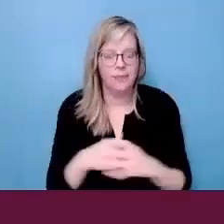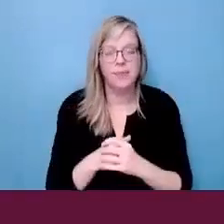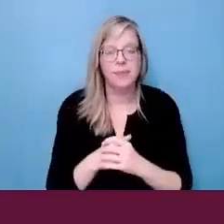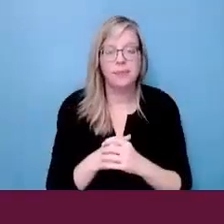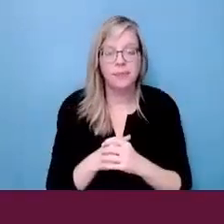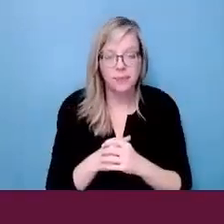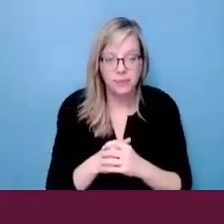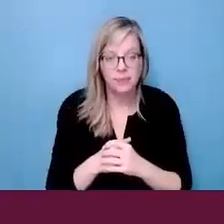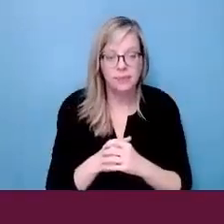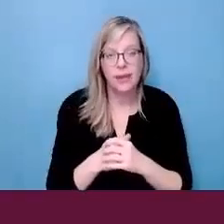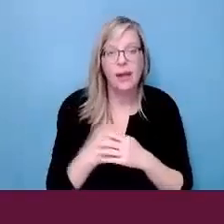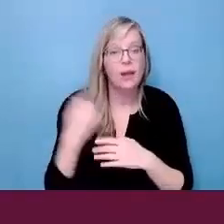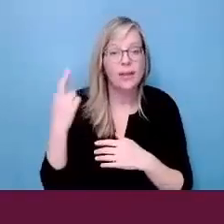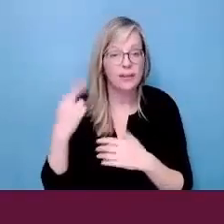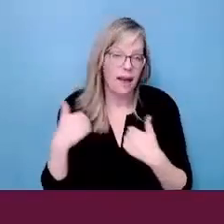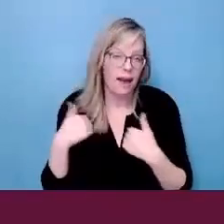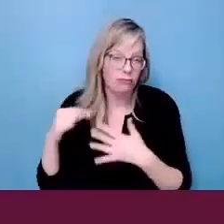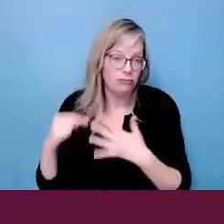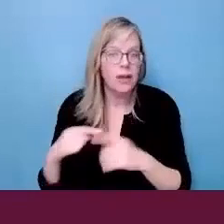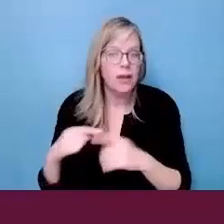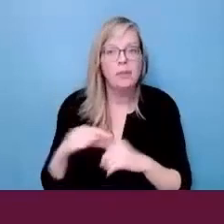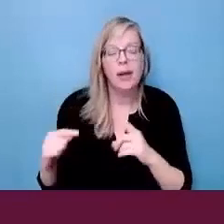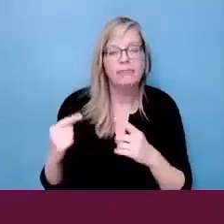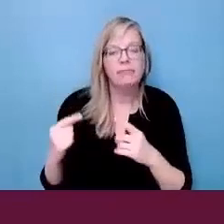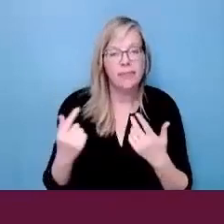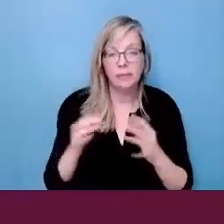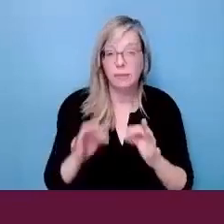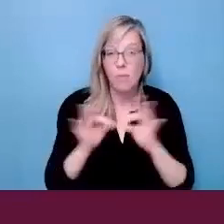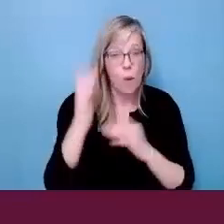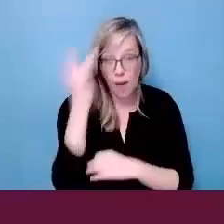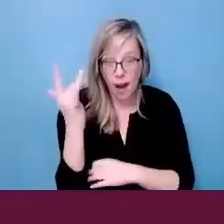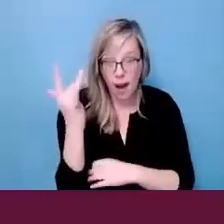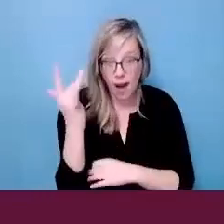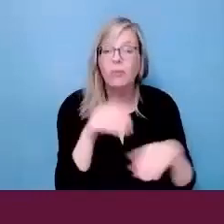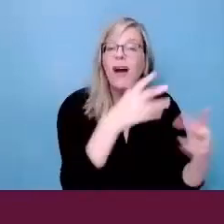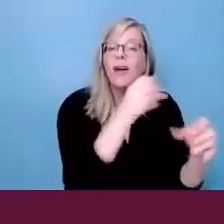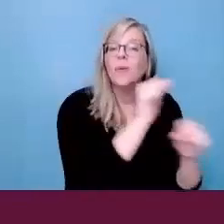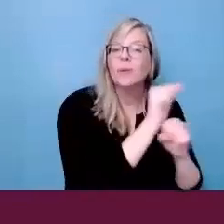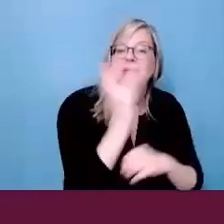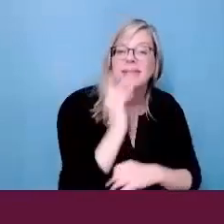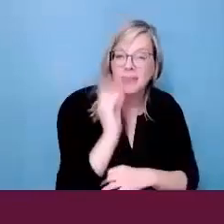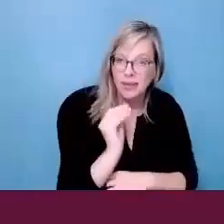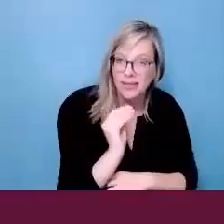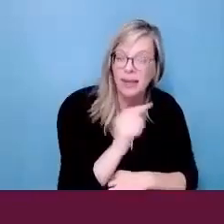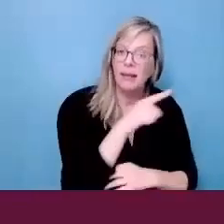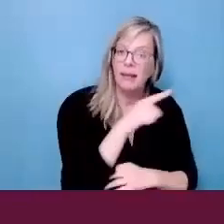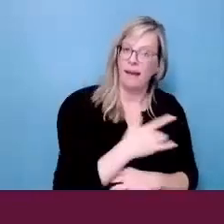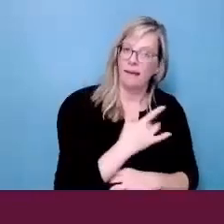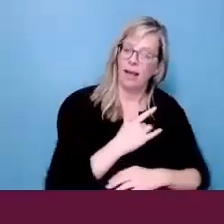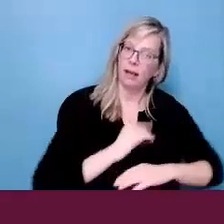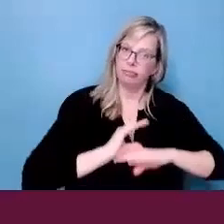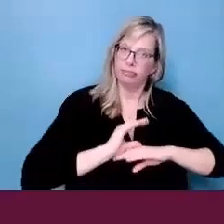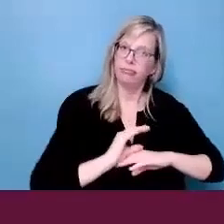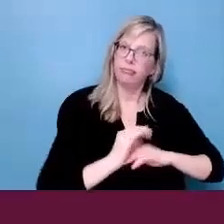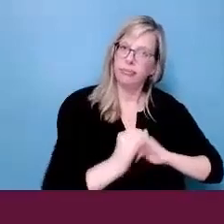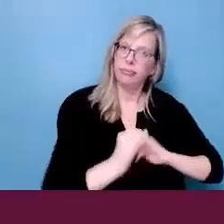There are many reasons for this, but in drawing from the literature developing this, this work, this work experience allows